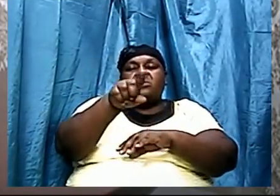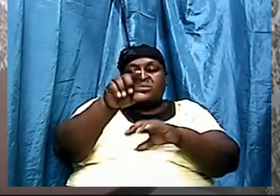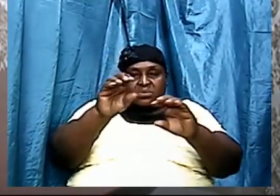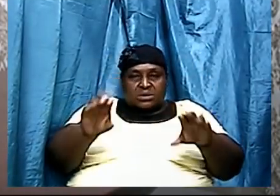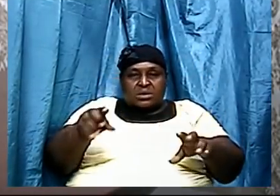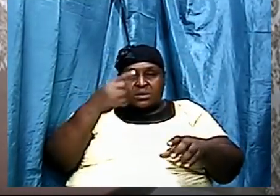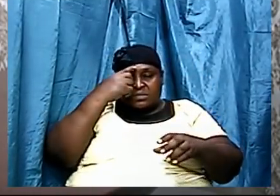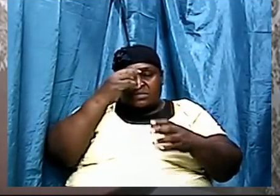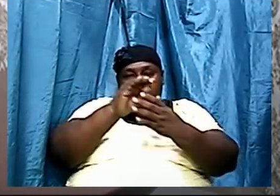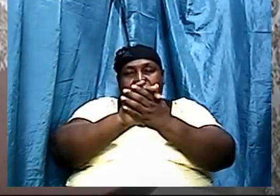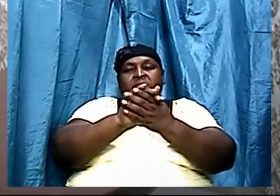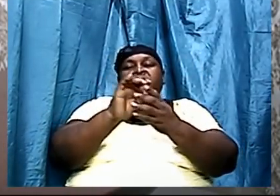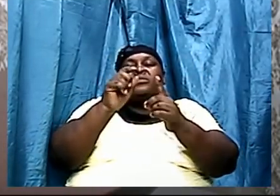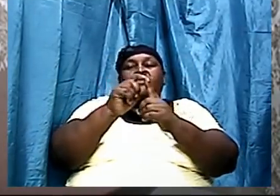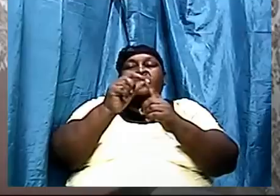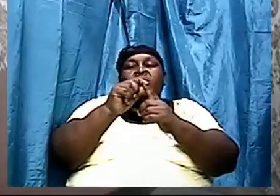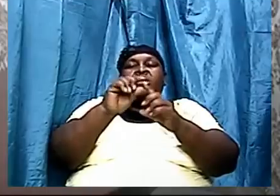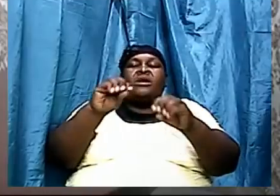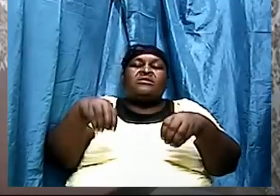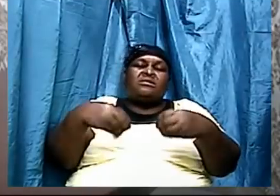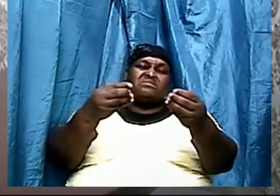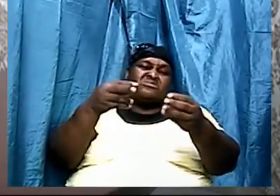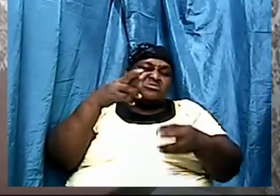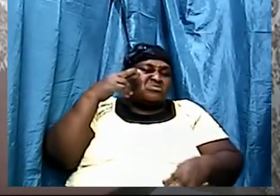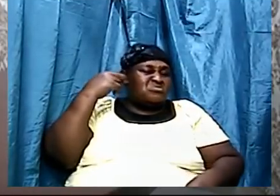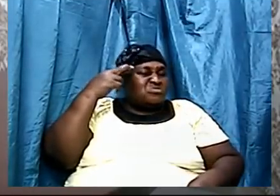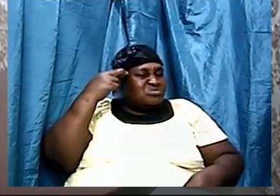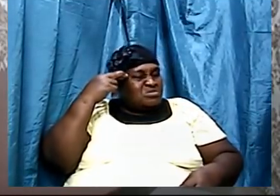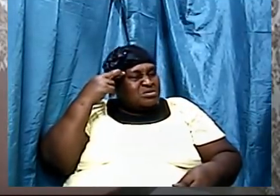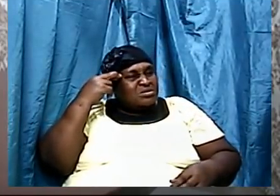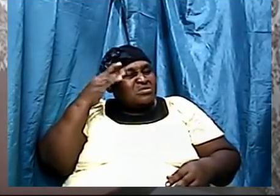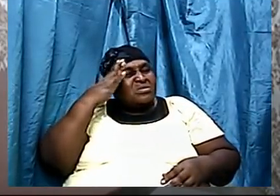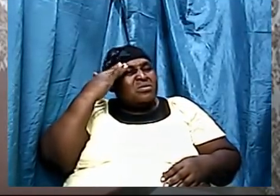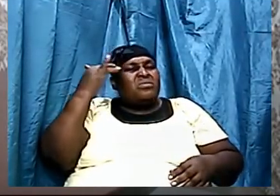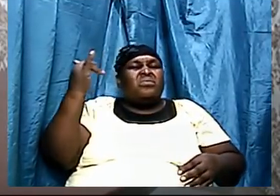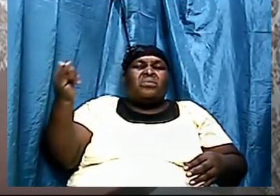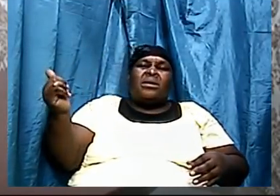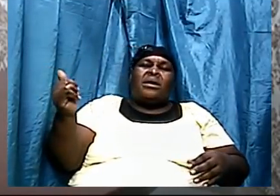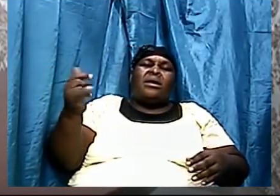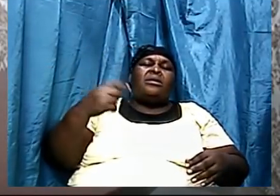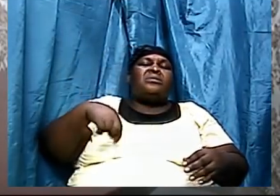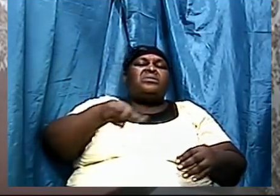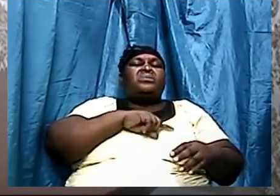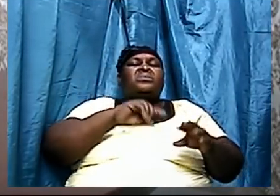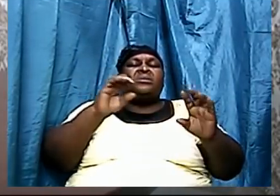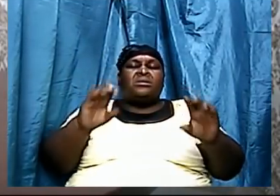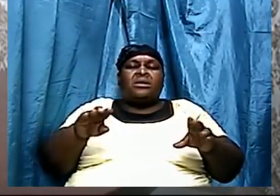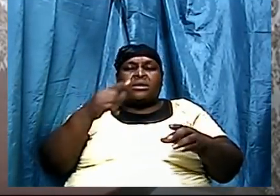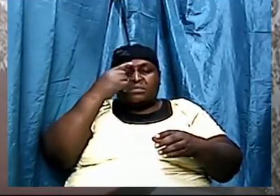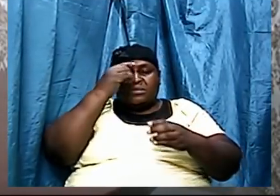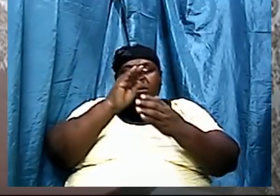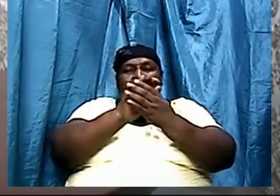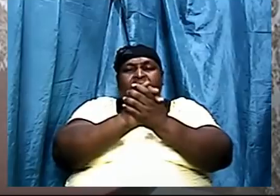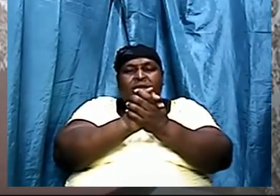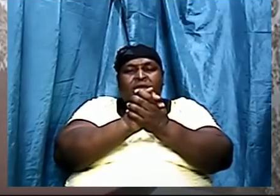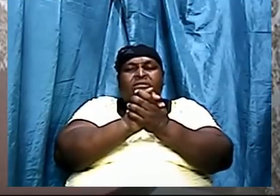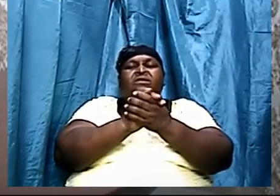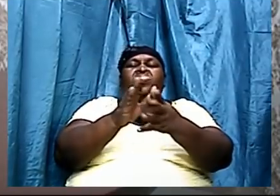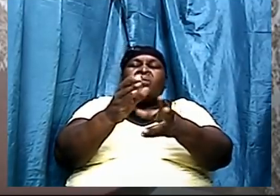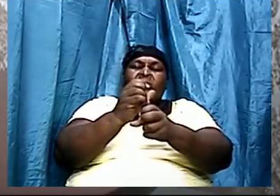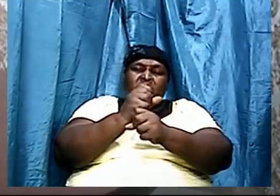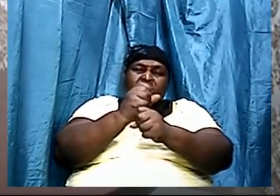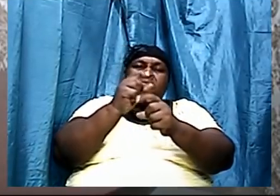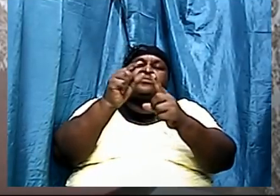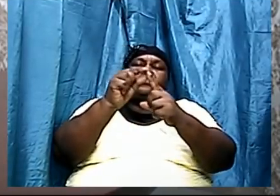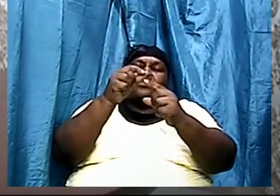I'm going to show you some reasons, or give you some good reasons, why we can believe and hold fast to the word of